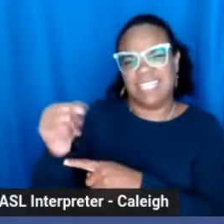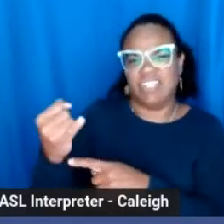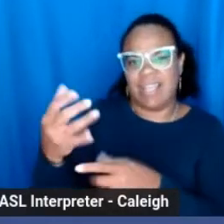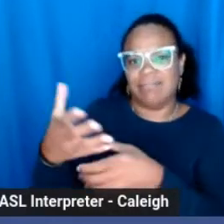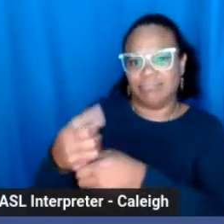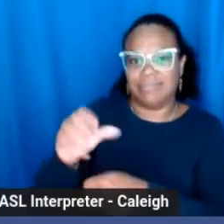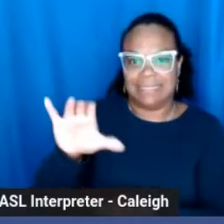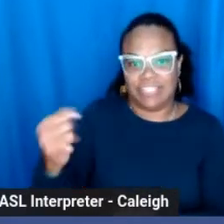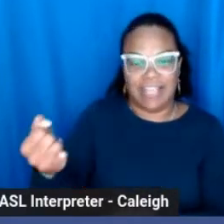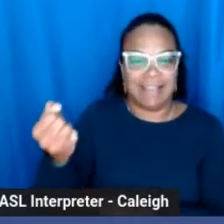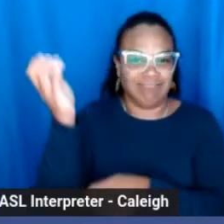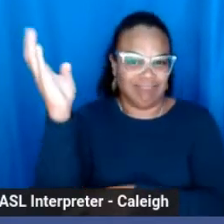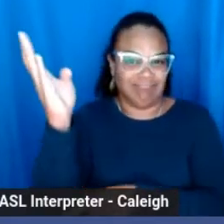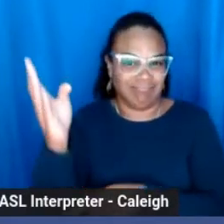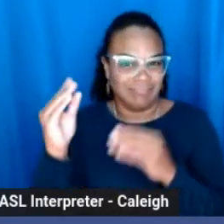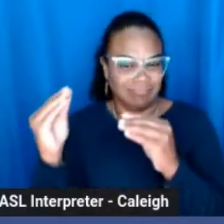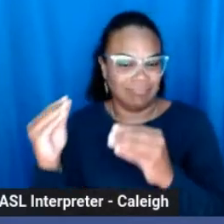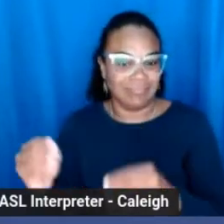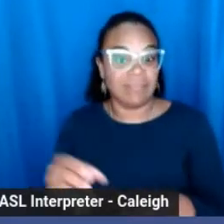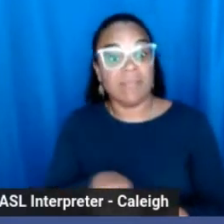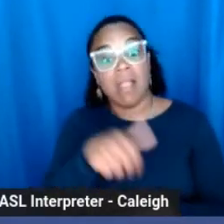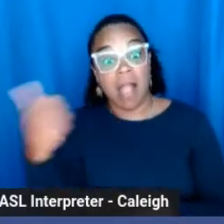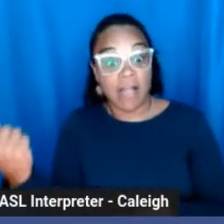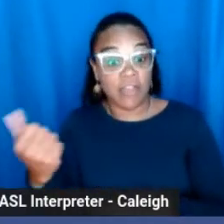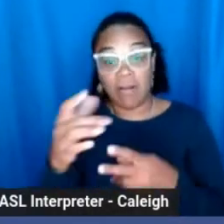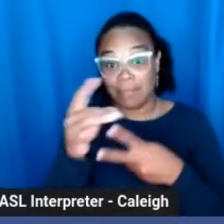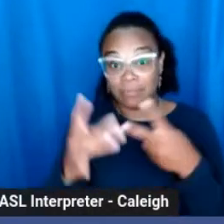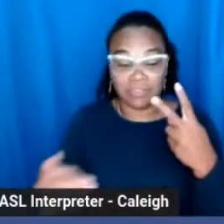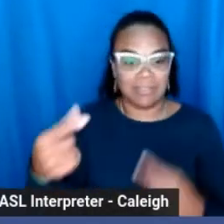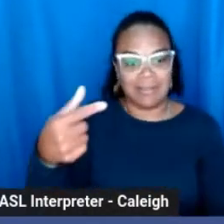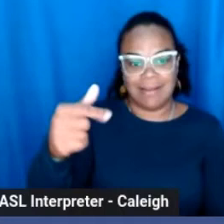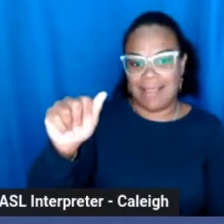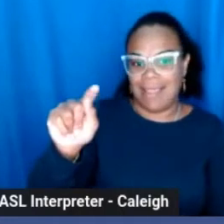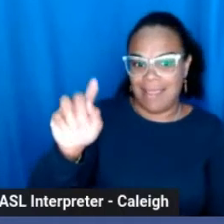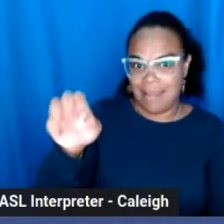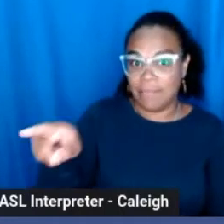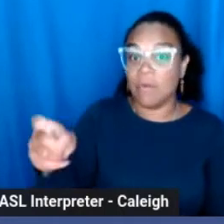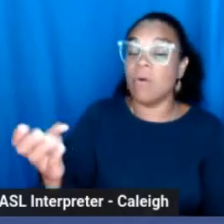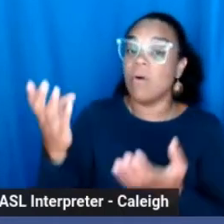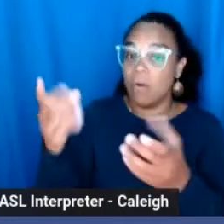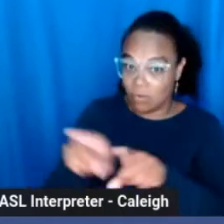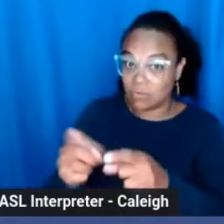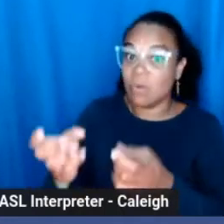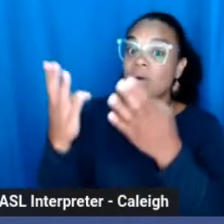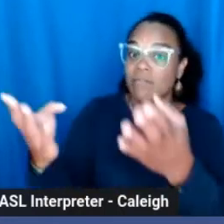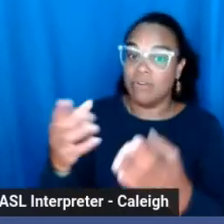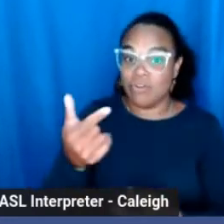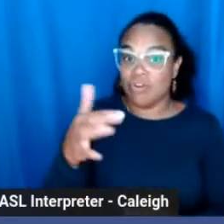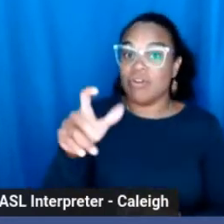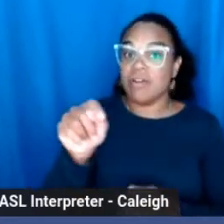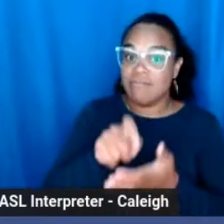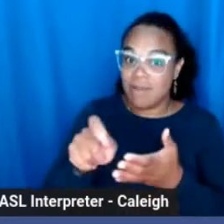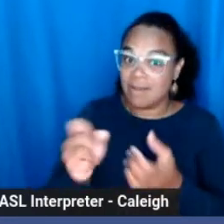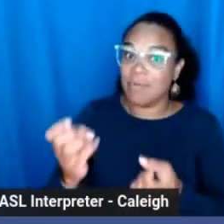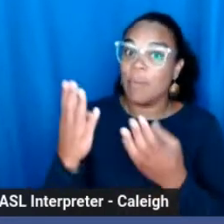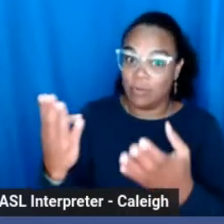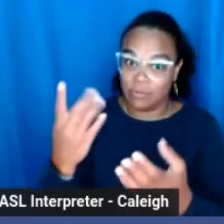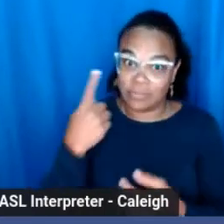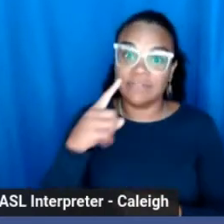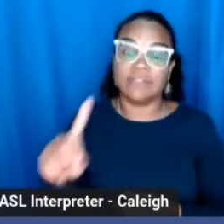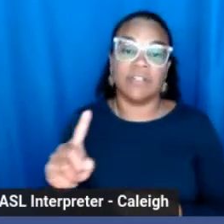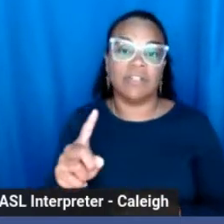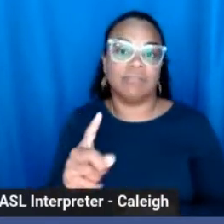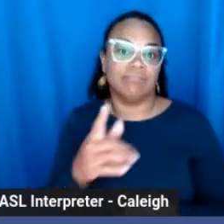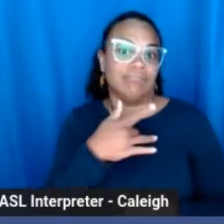is GATE. So they also offer a grant writing proposal course for trans